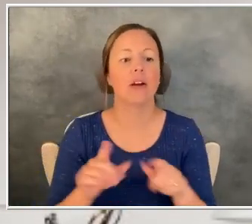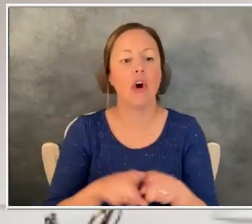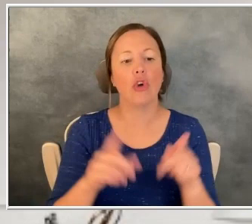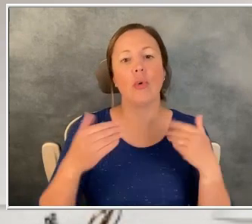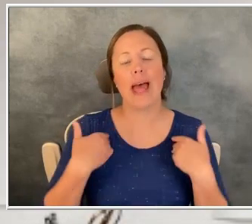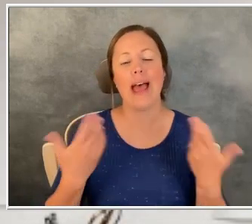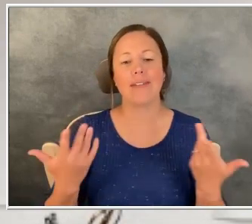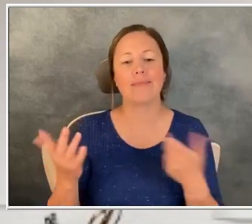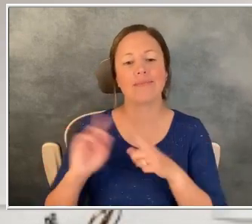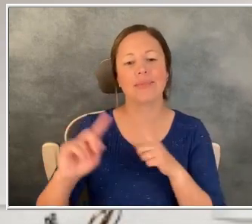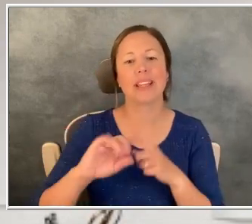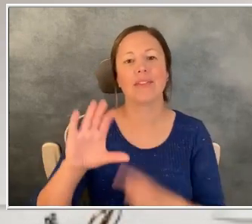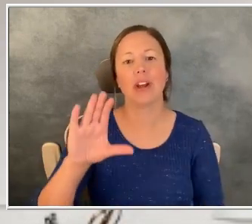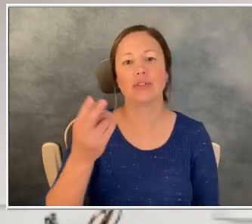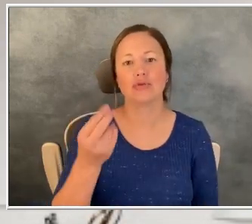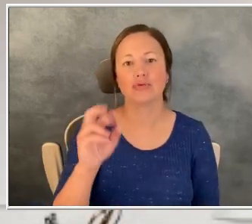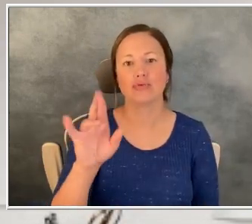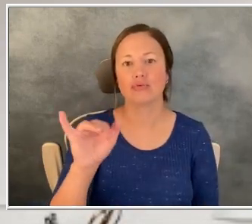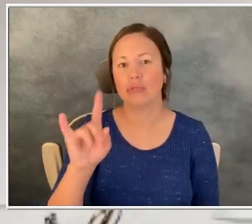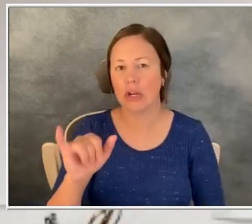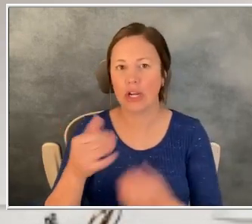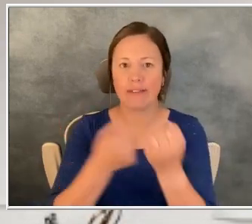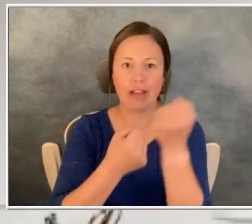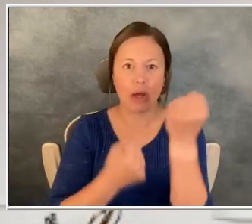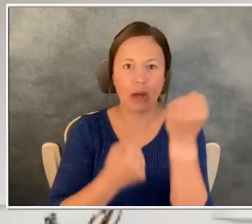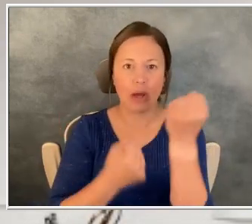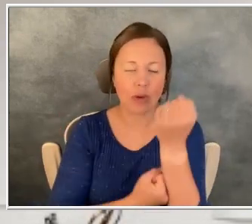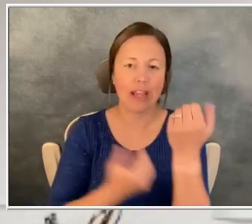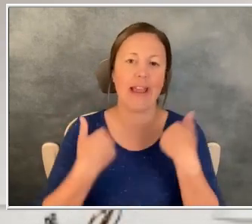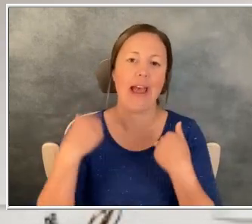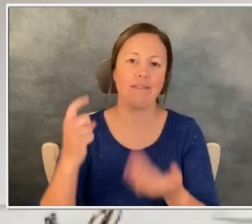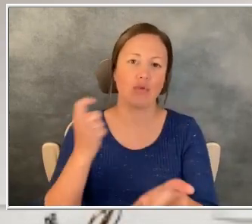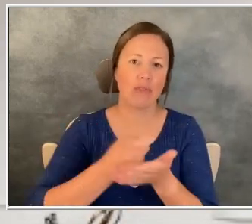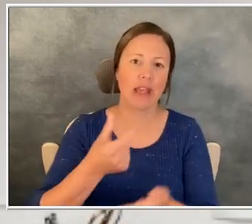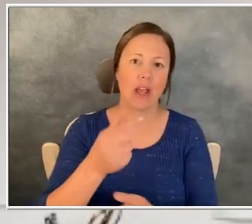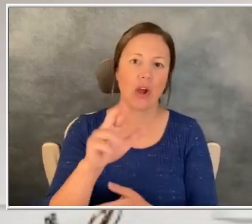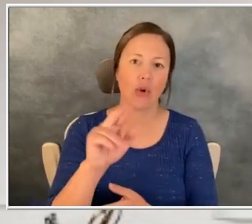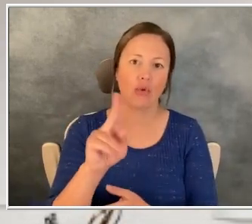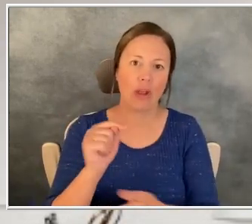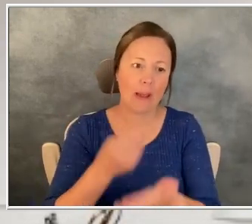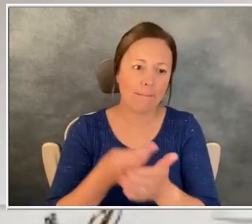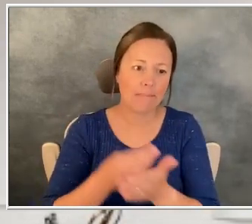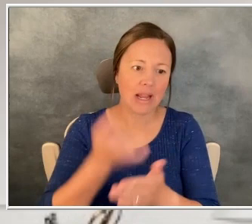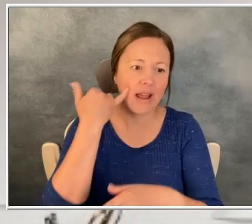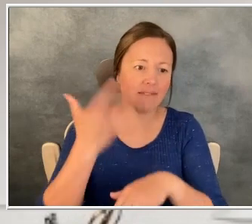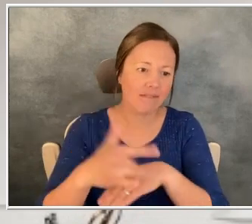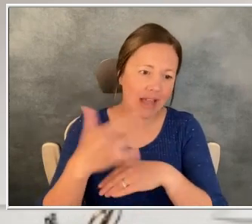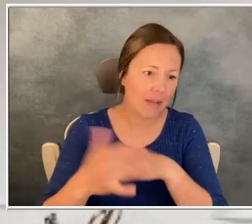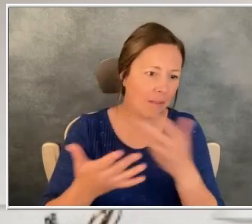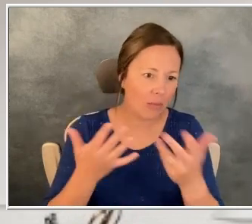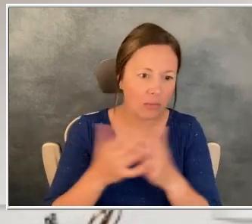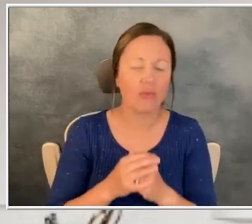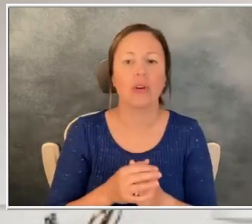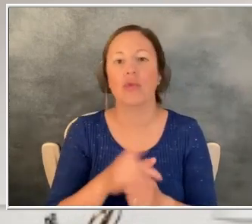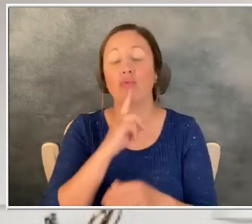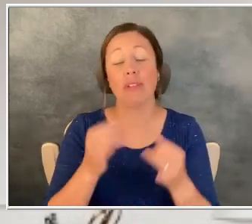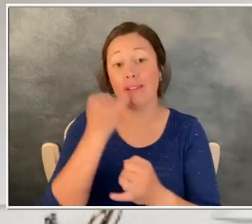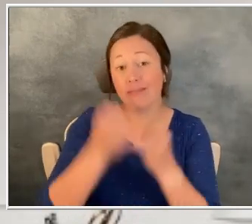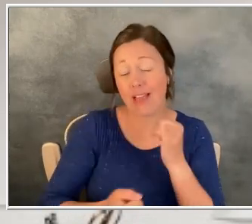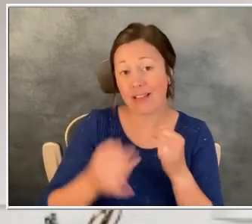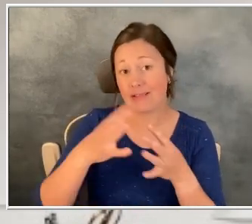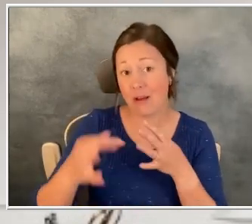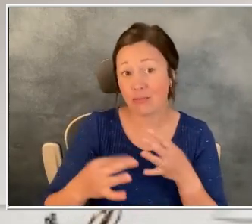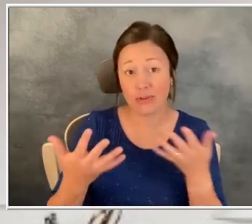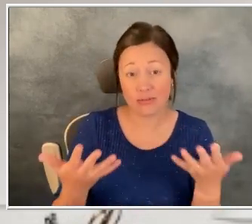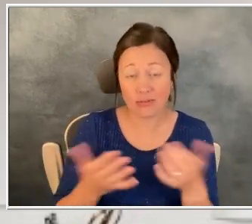foundations out there that offer money through grants when those are available. And then kind of as a last ditch effort, we always